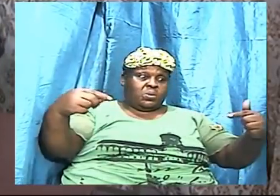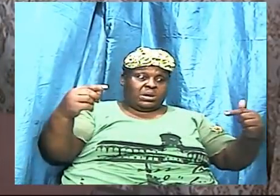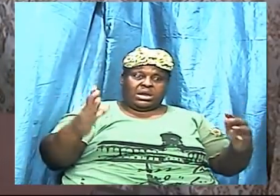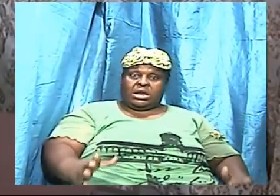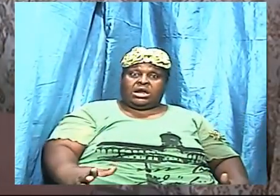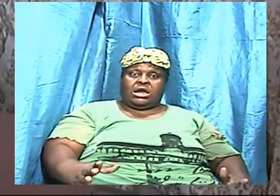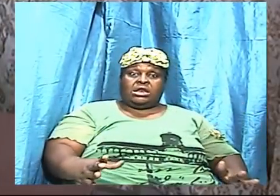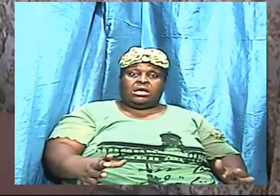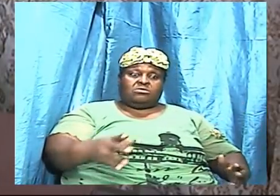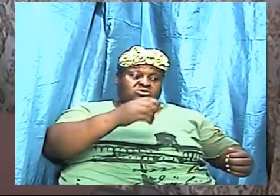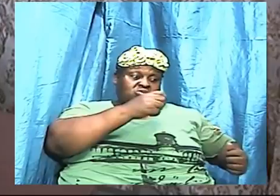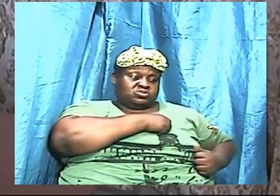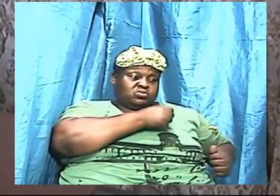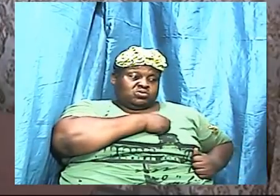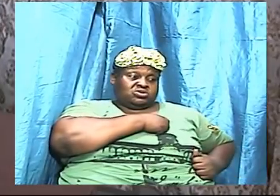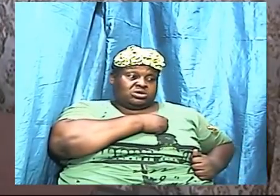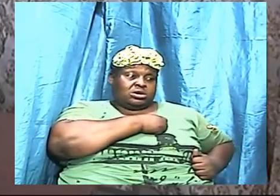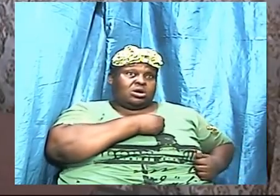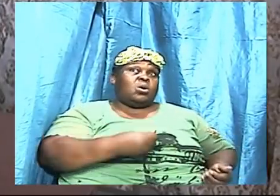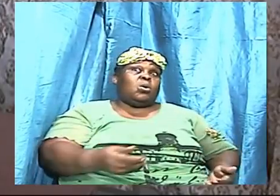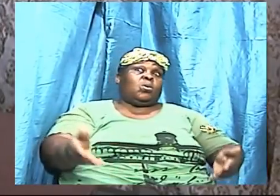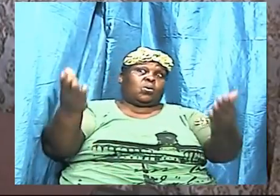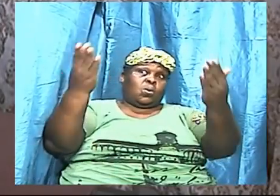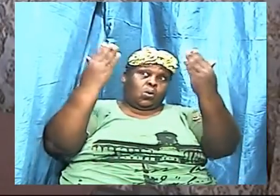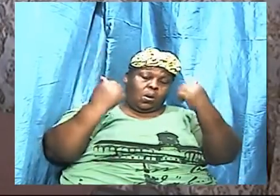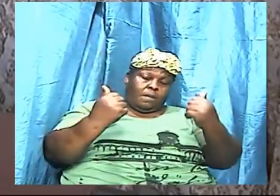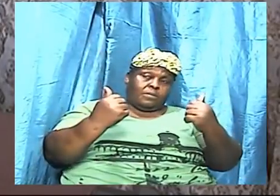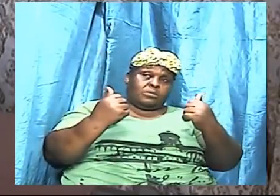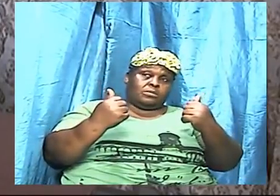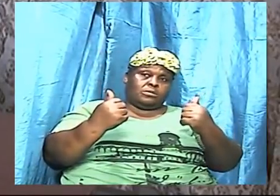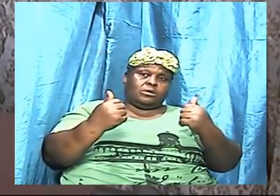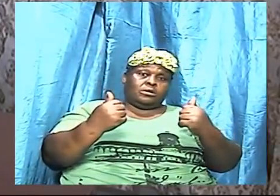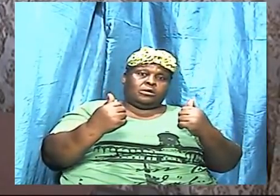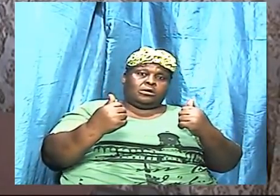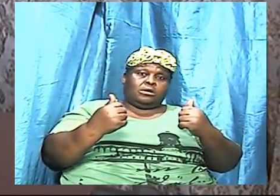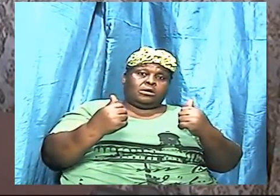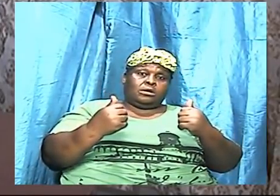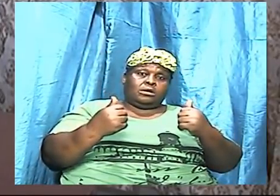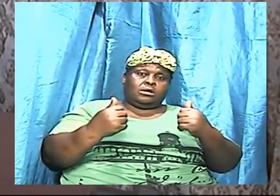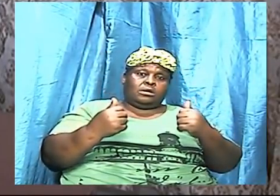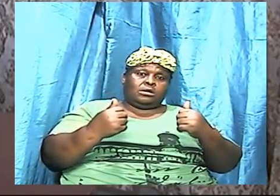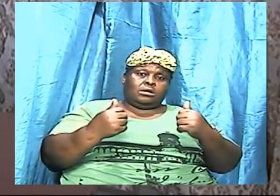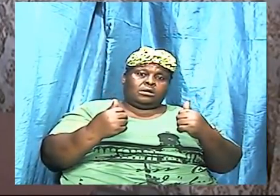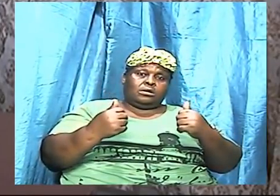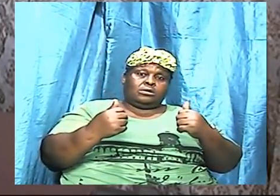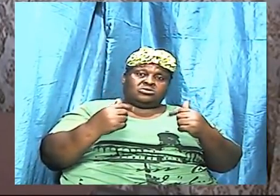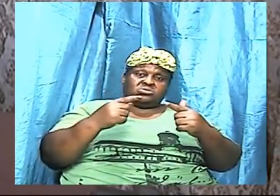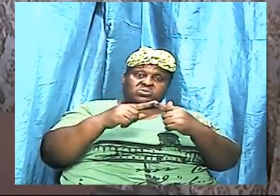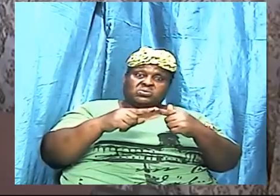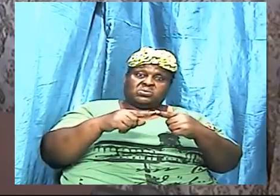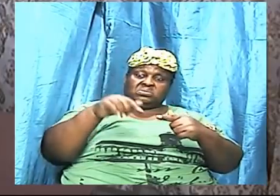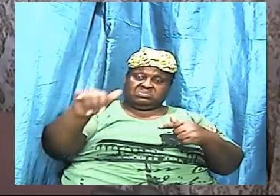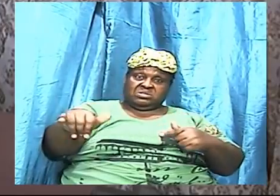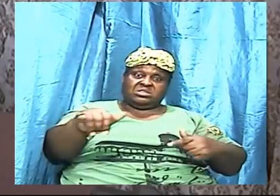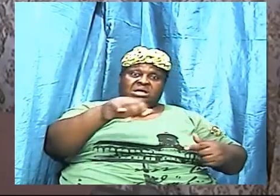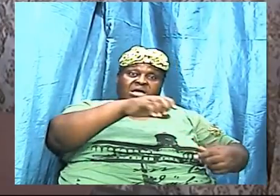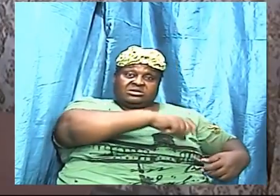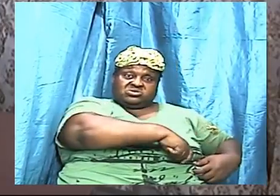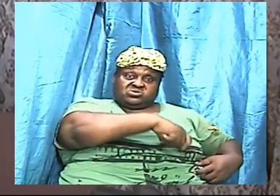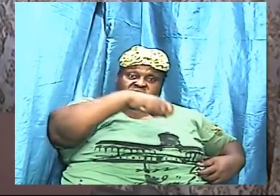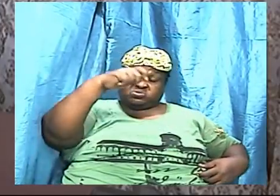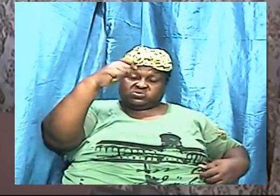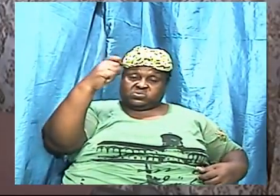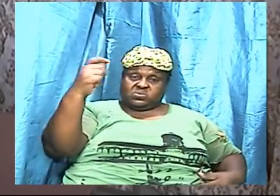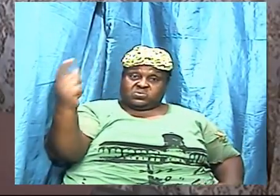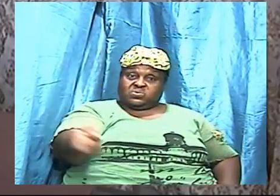with that sword when it is pushed in and turned could survive. Only two inches need to go in and touch